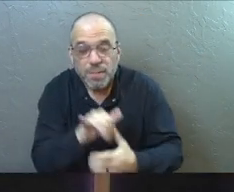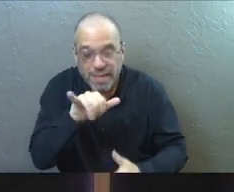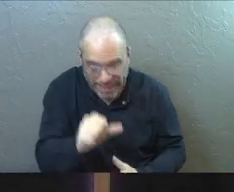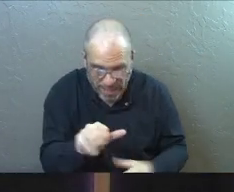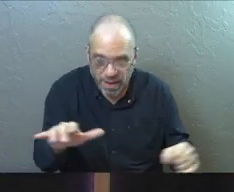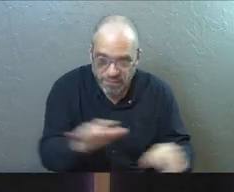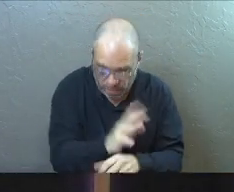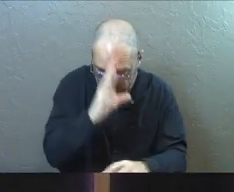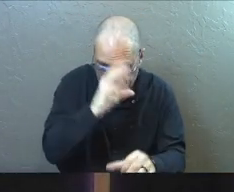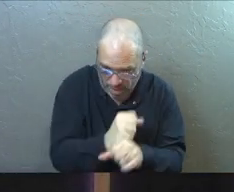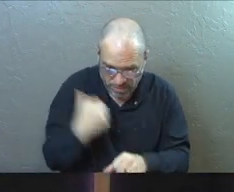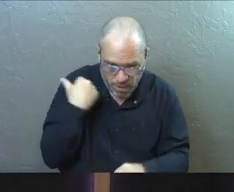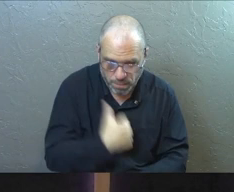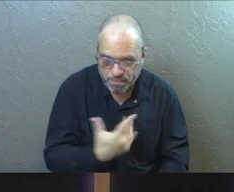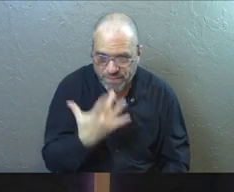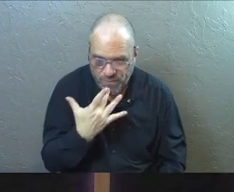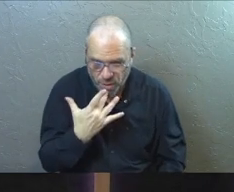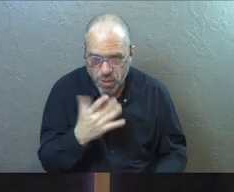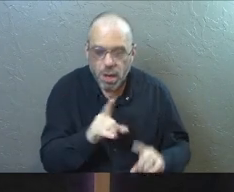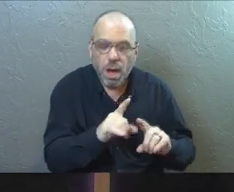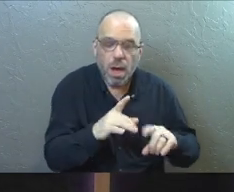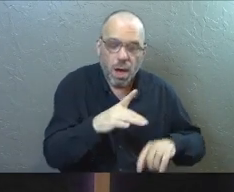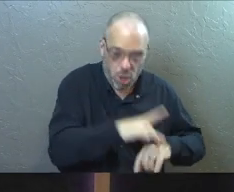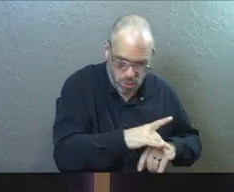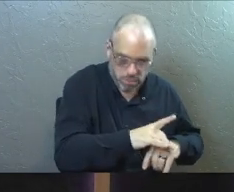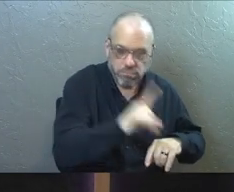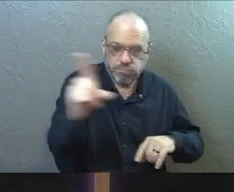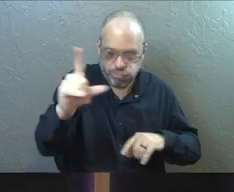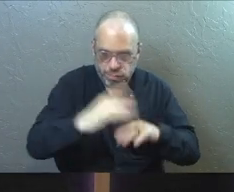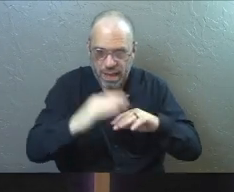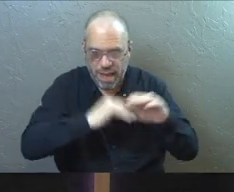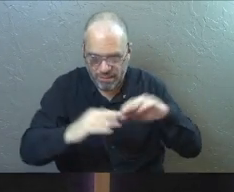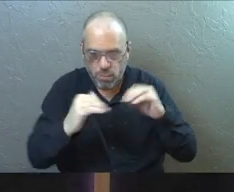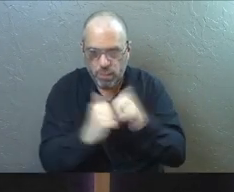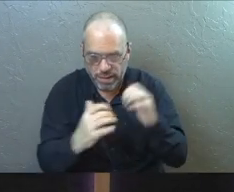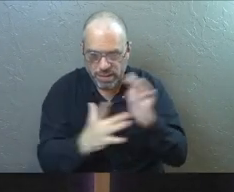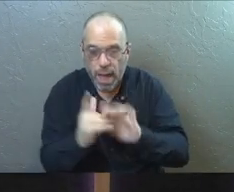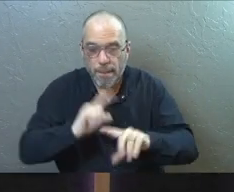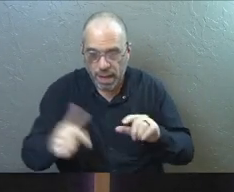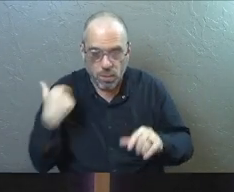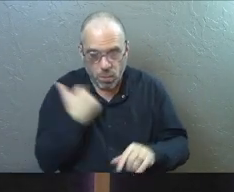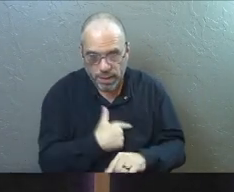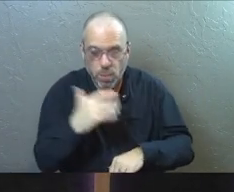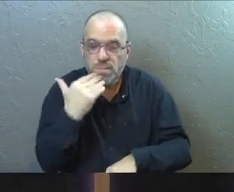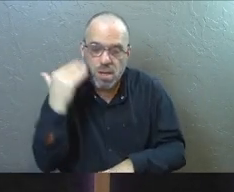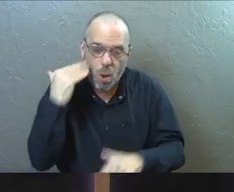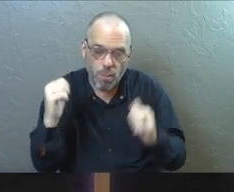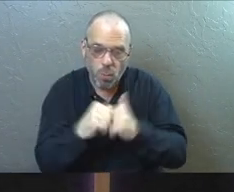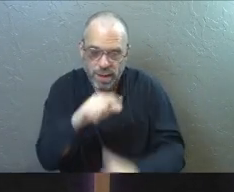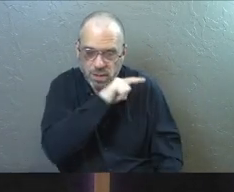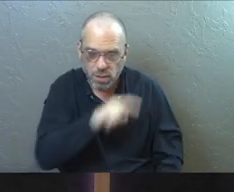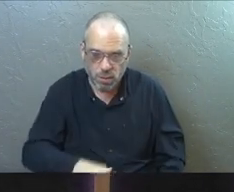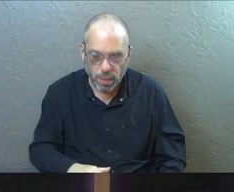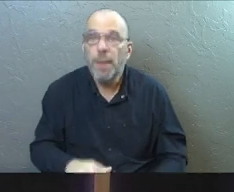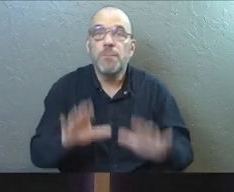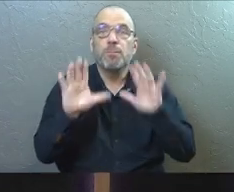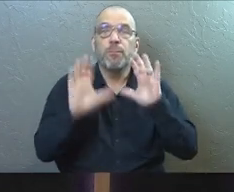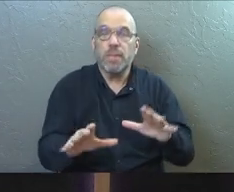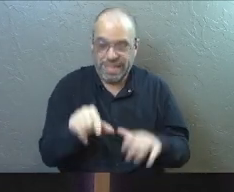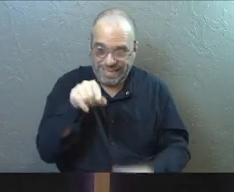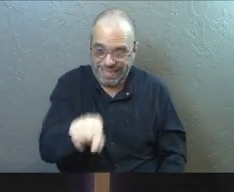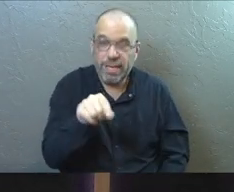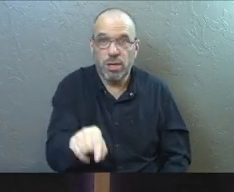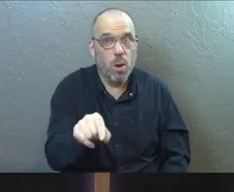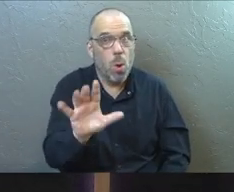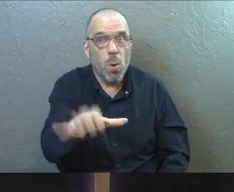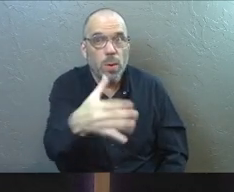Yes, we are fully confident. We would rather be away from these earthly bodies. For then we will be at home with the Lord. What he affirms